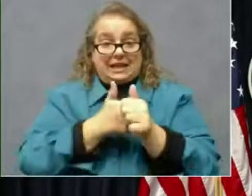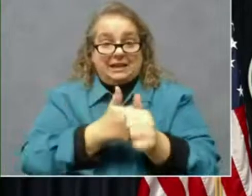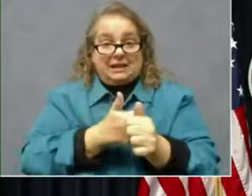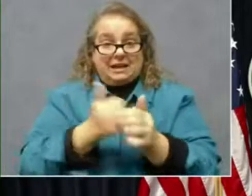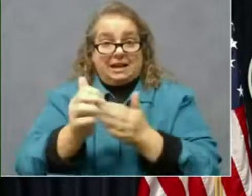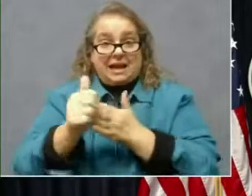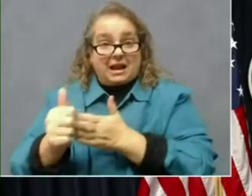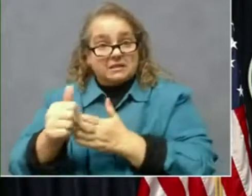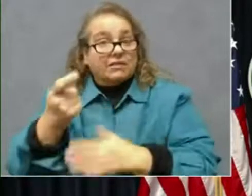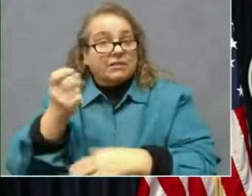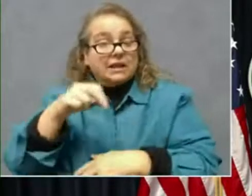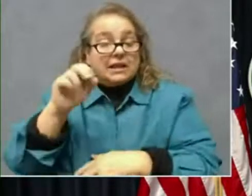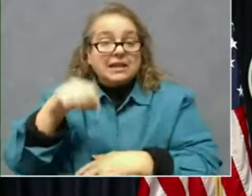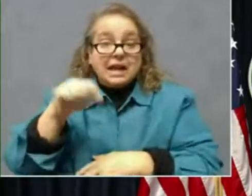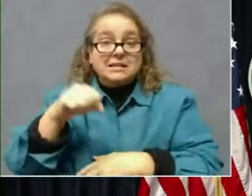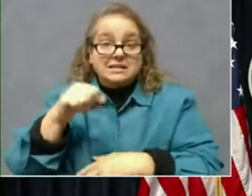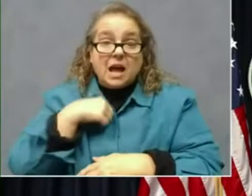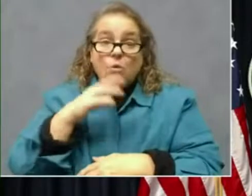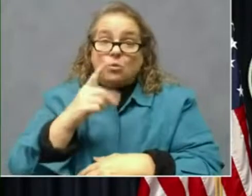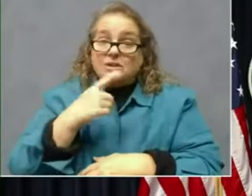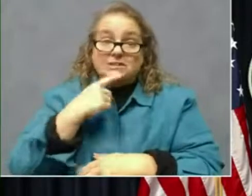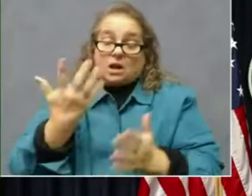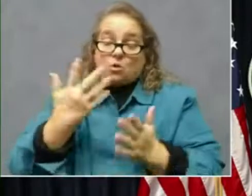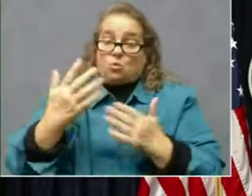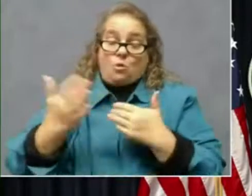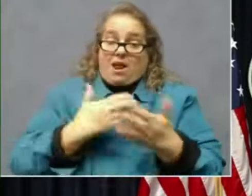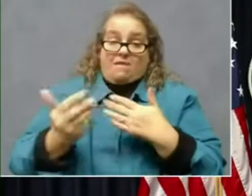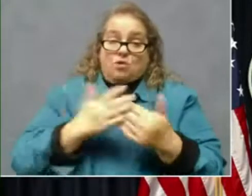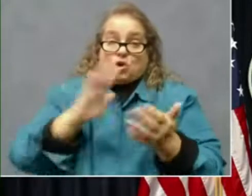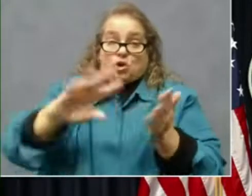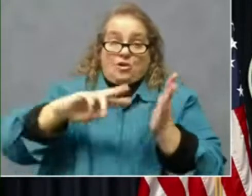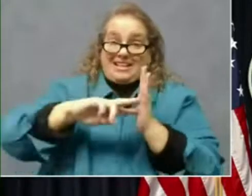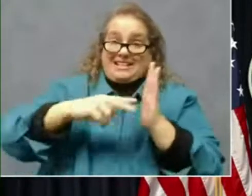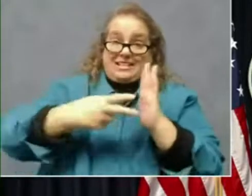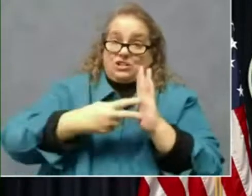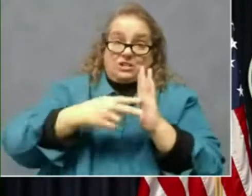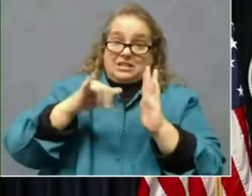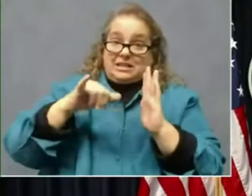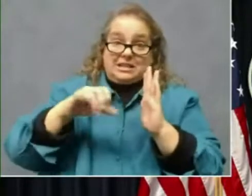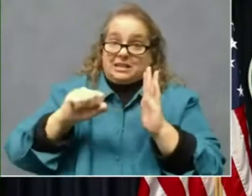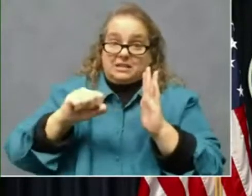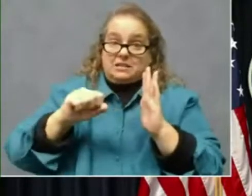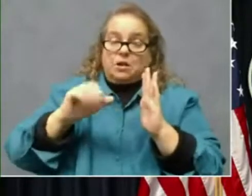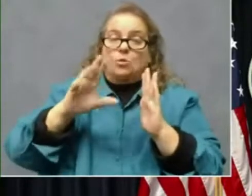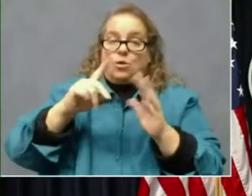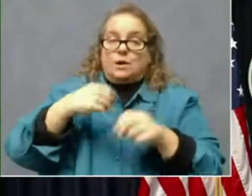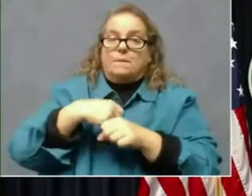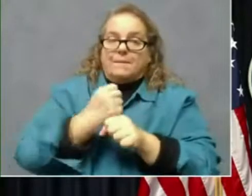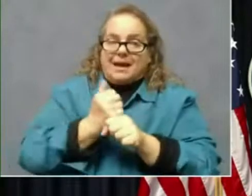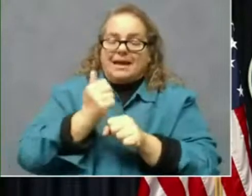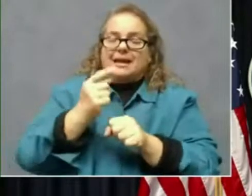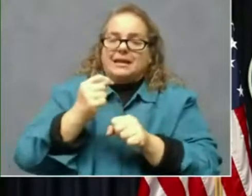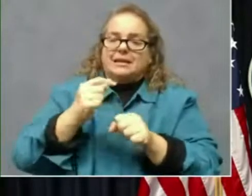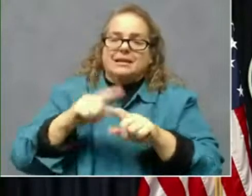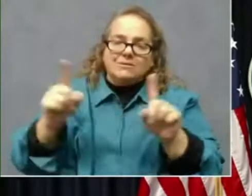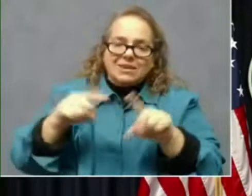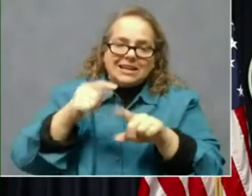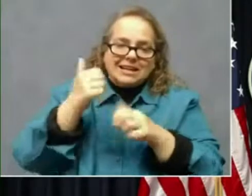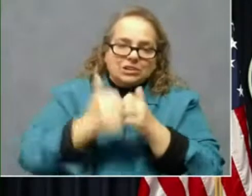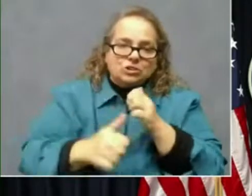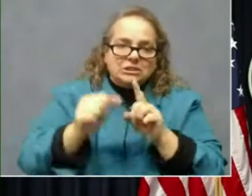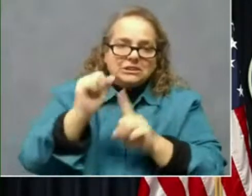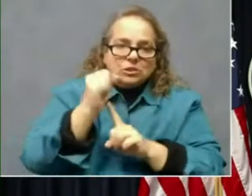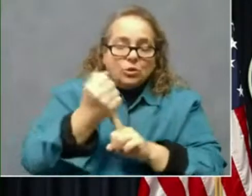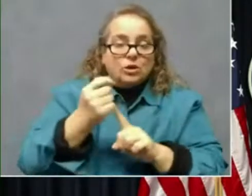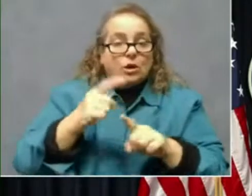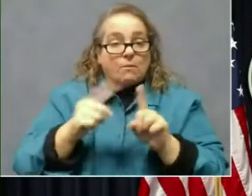rea is, in other words, the intentionality, would probably make that a little different in each situation. But surely even in this next